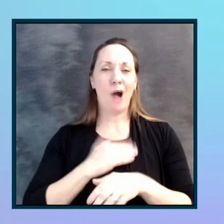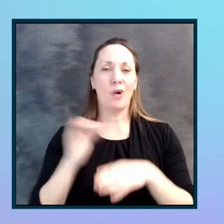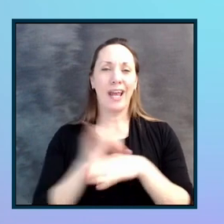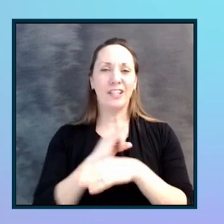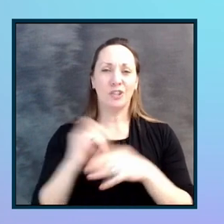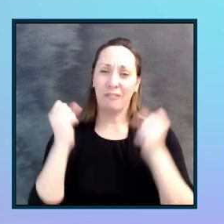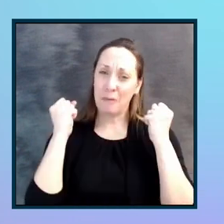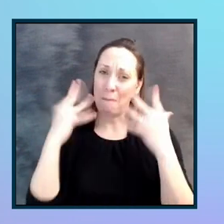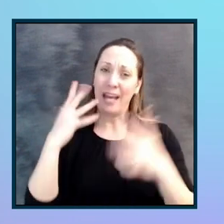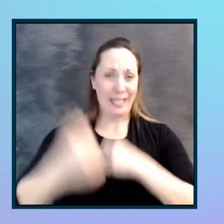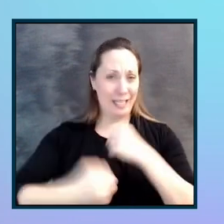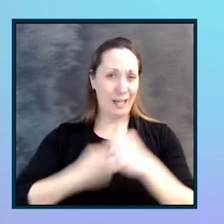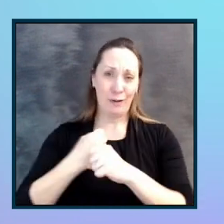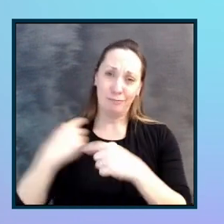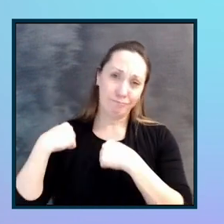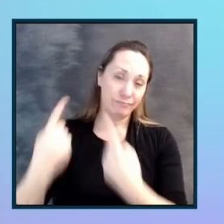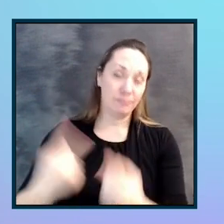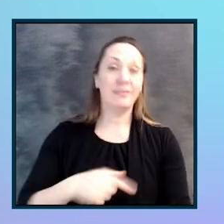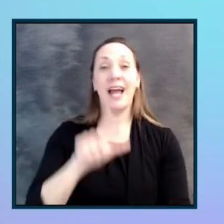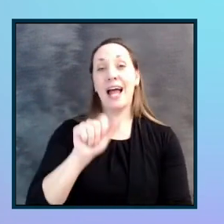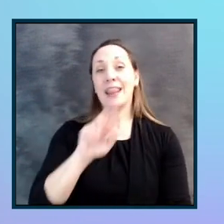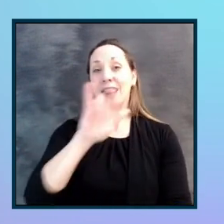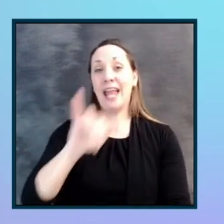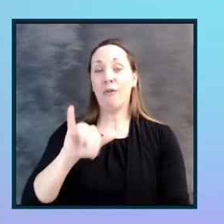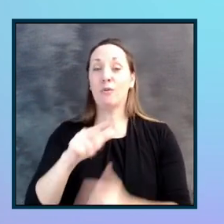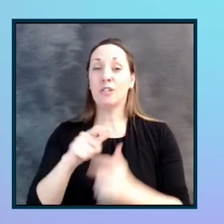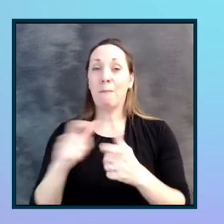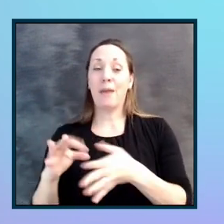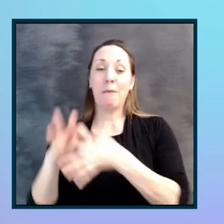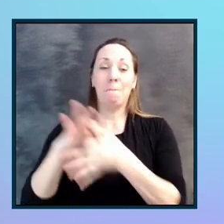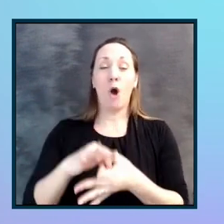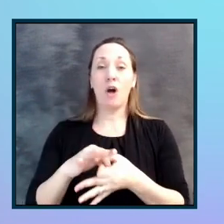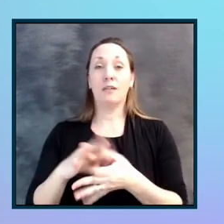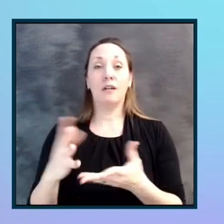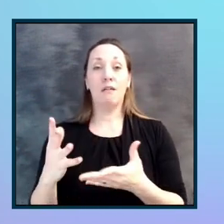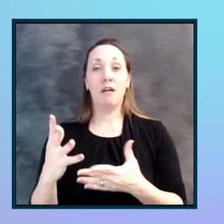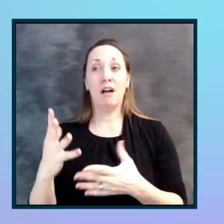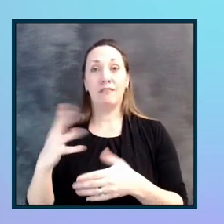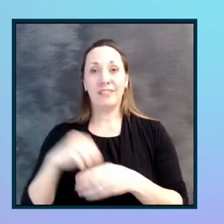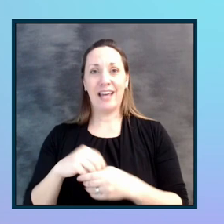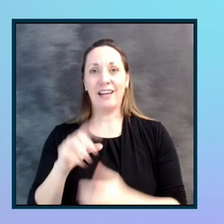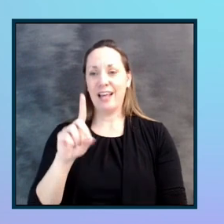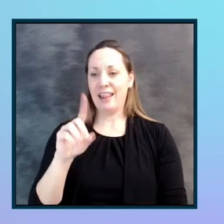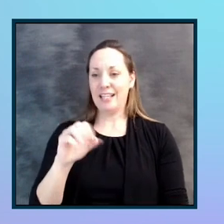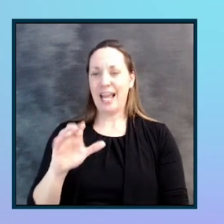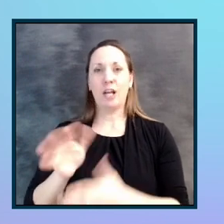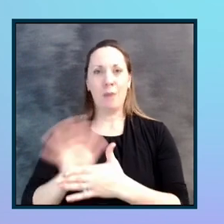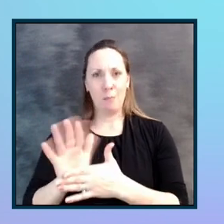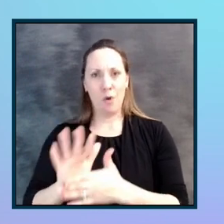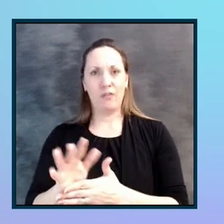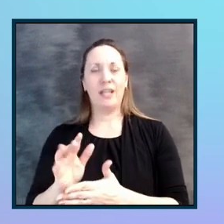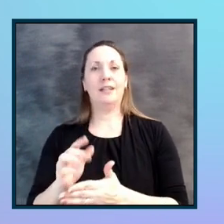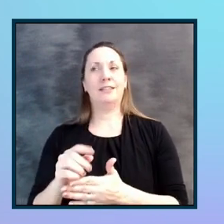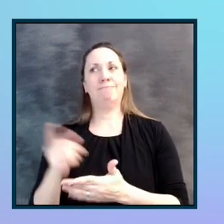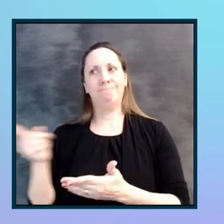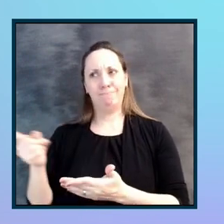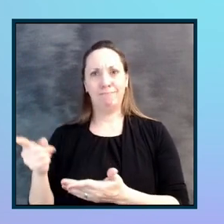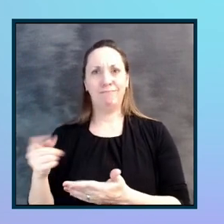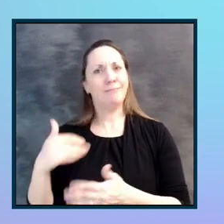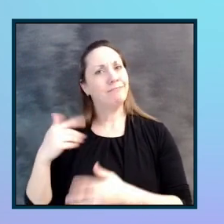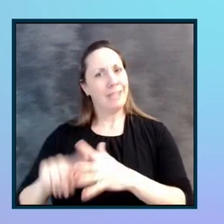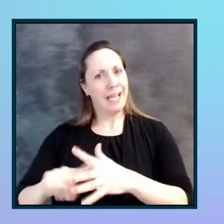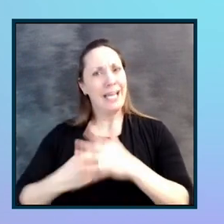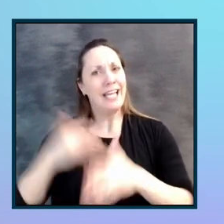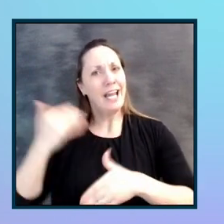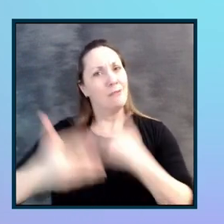years. And, uh, Larry was a big proponent of, of getting this documentary. We're going to show in a few minutes, uh, moving forward